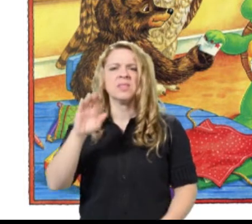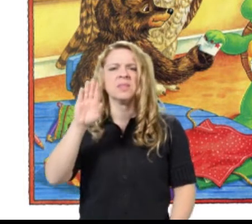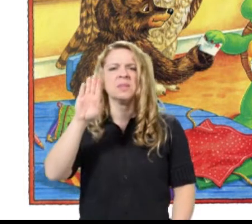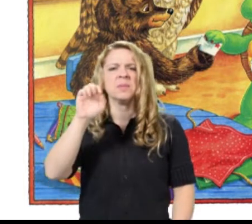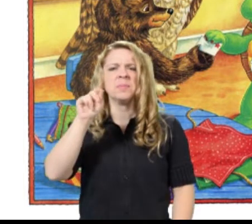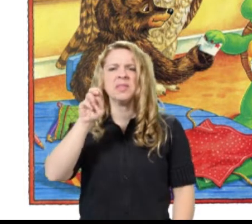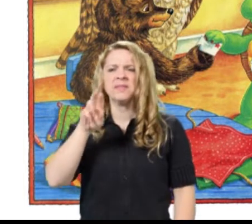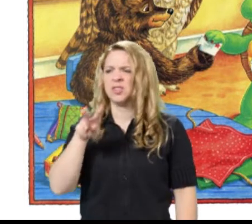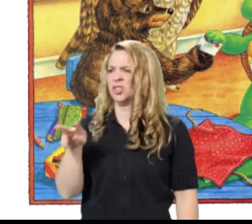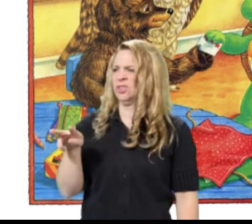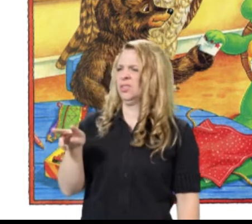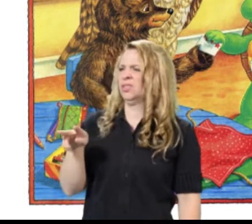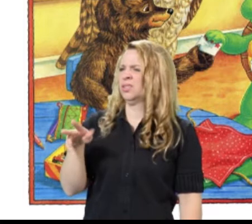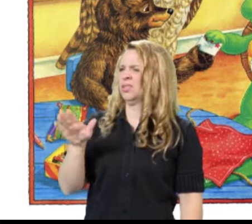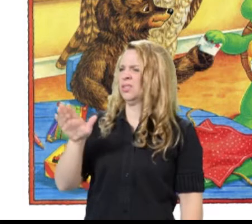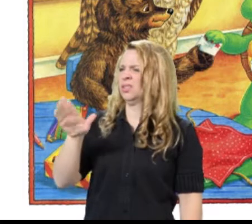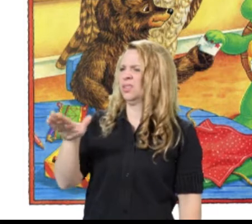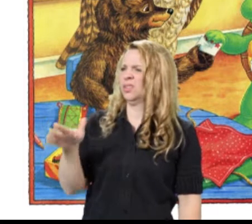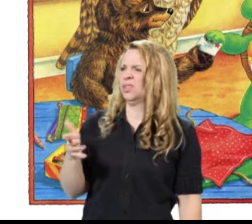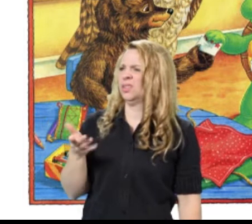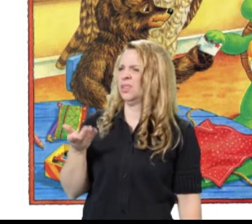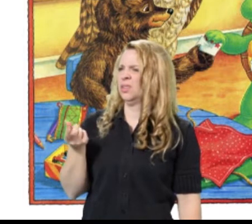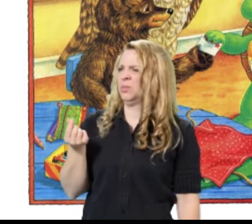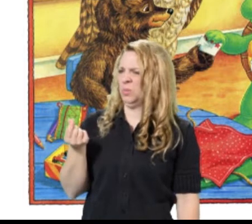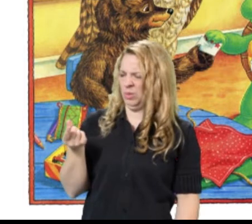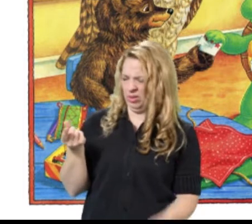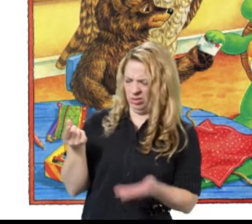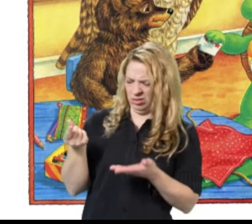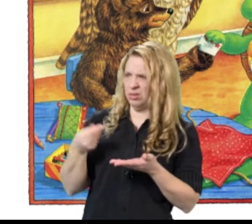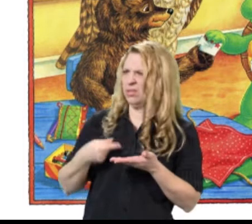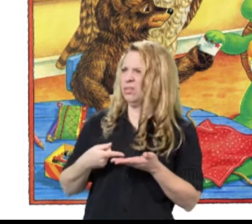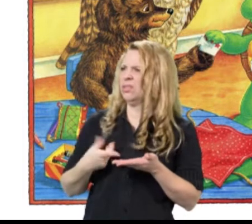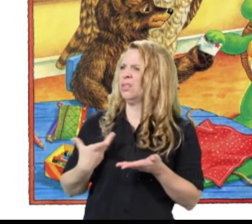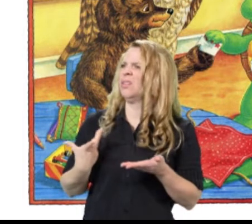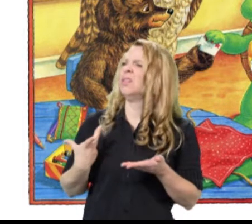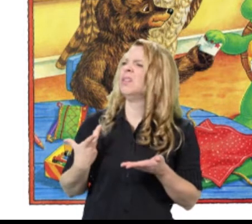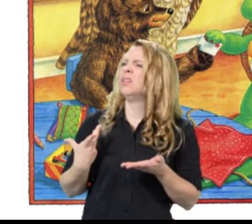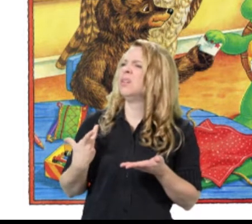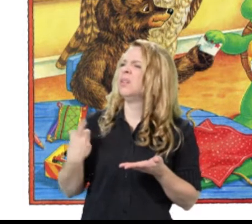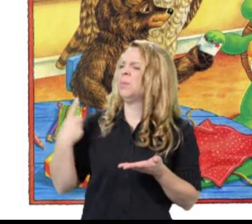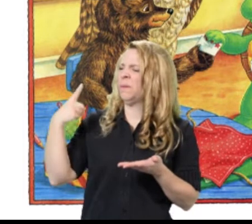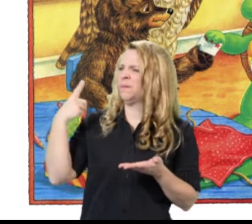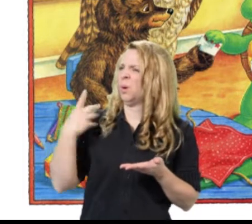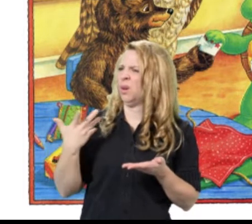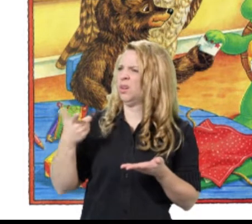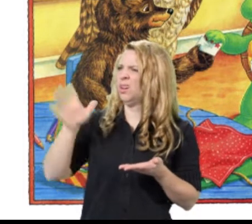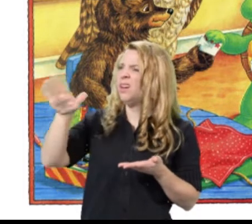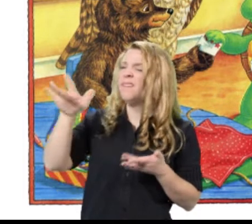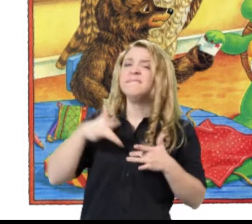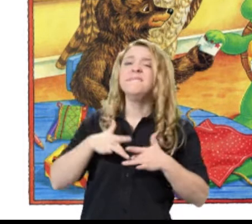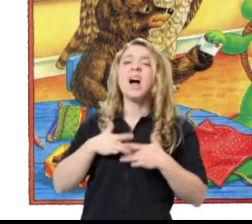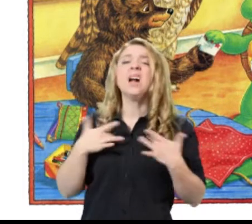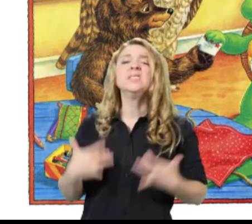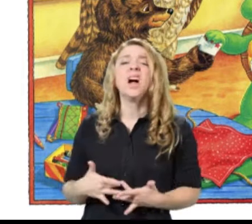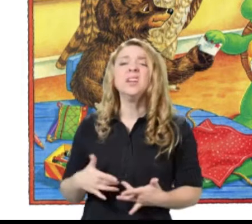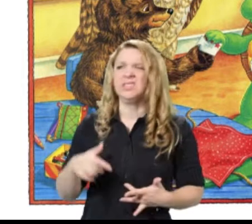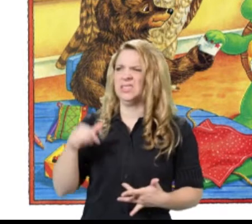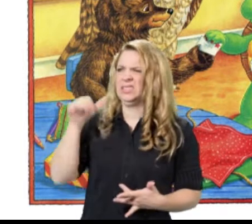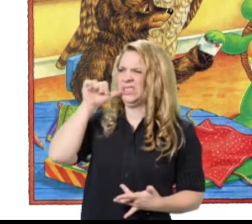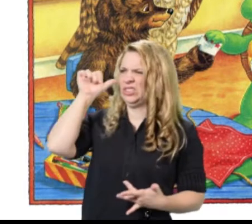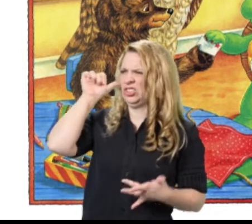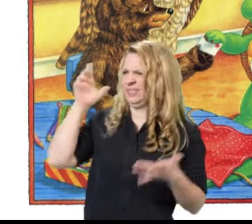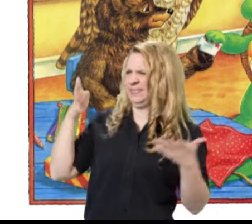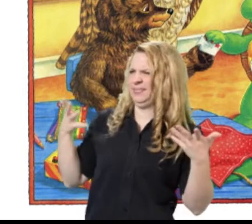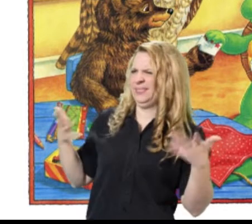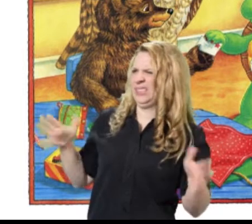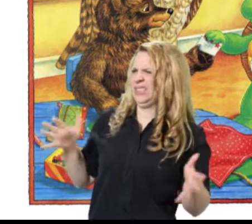As soon as Franklin got to school, he opened his package and gave everyone a card. What are you doing, Franklin? asked